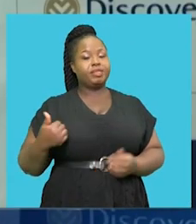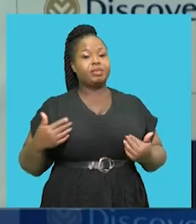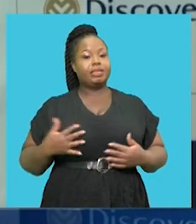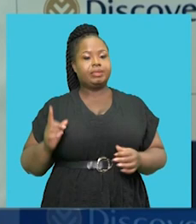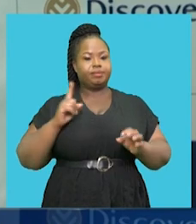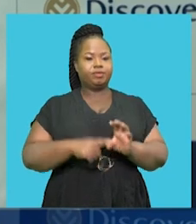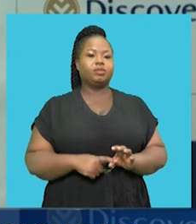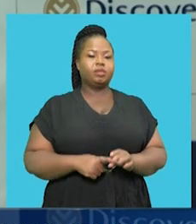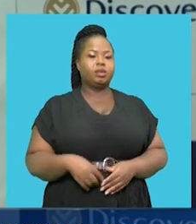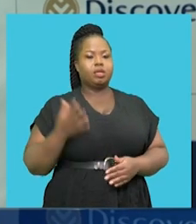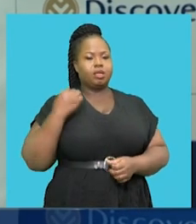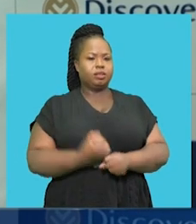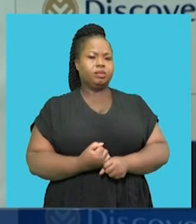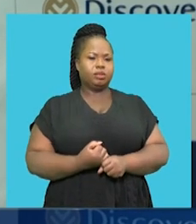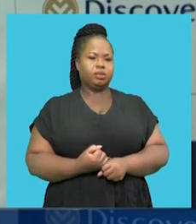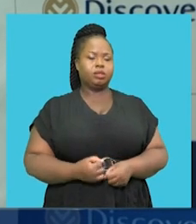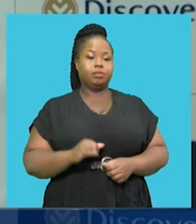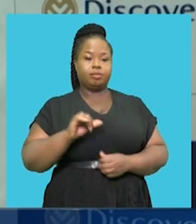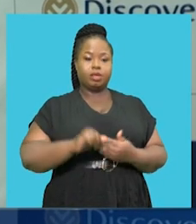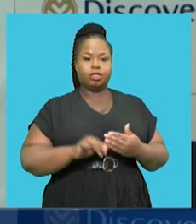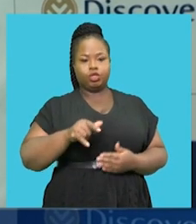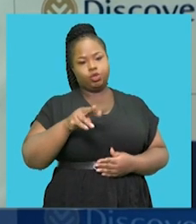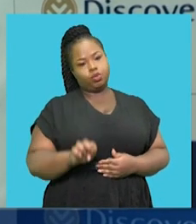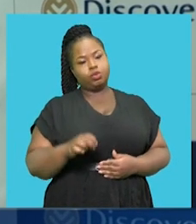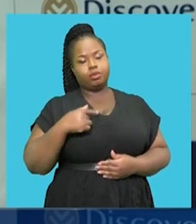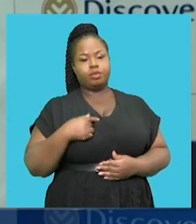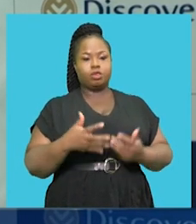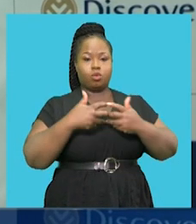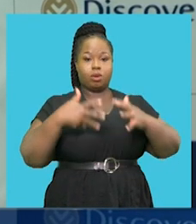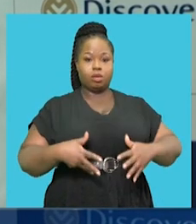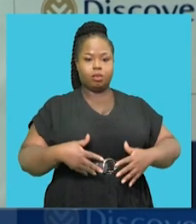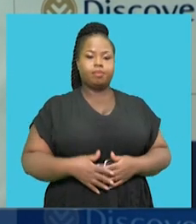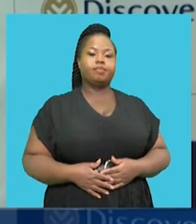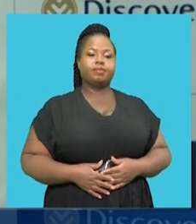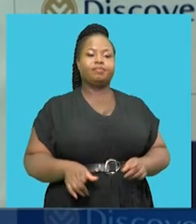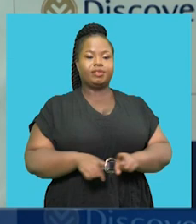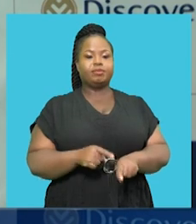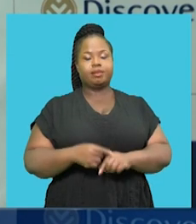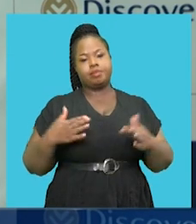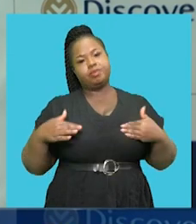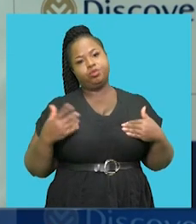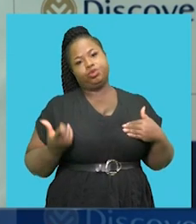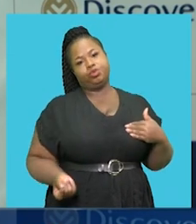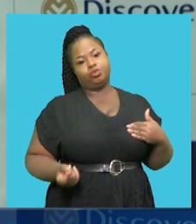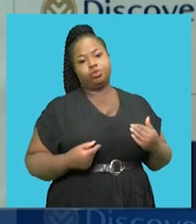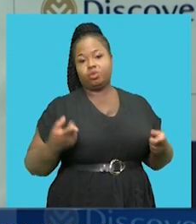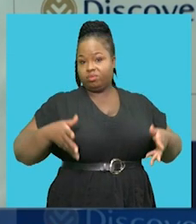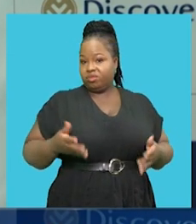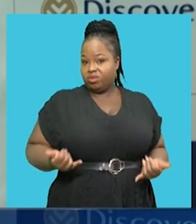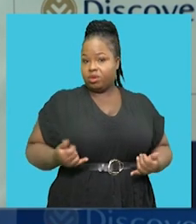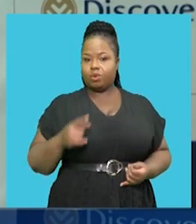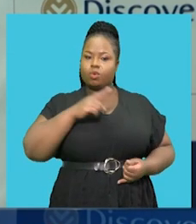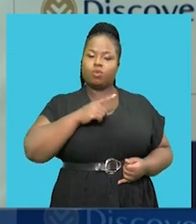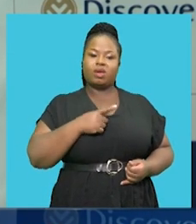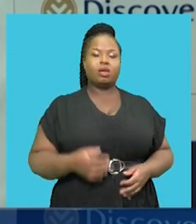the sports industry last year around June, so I'm a sports coordinator and also doing admin. So we're here today because